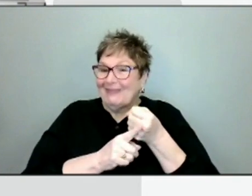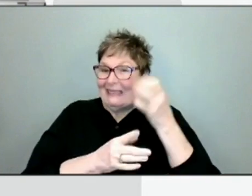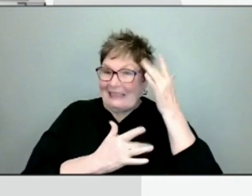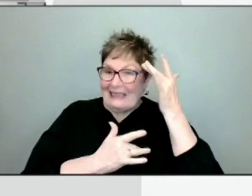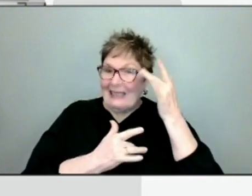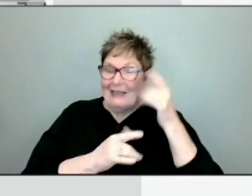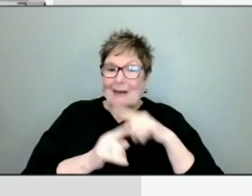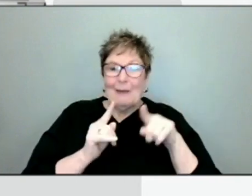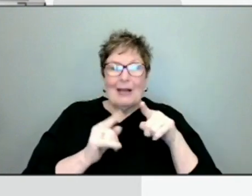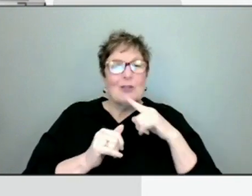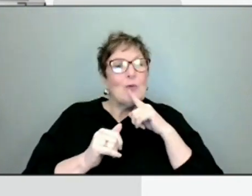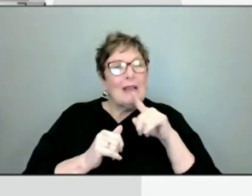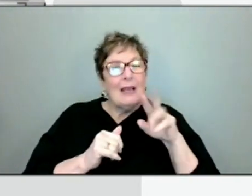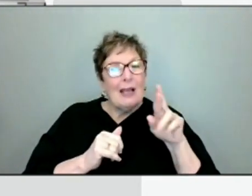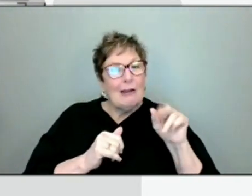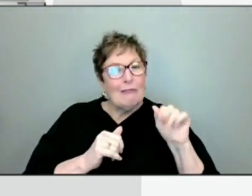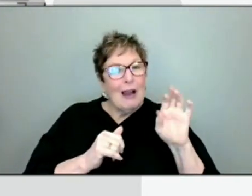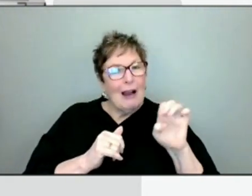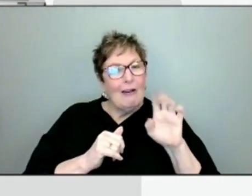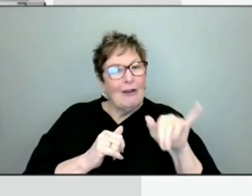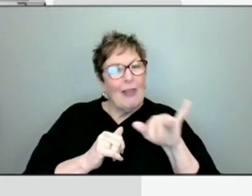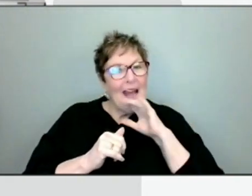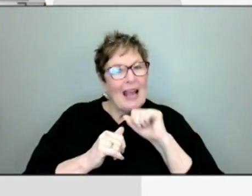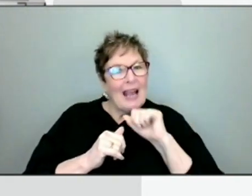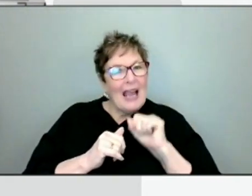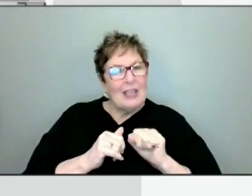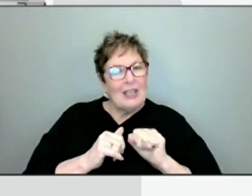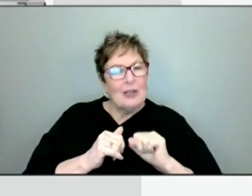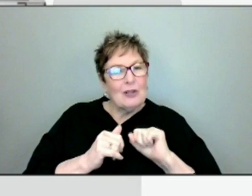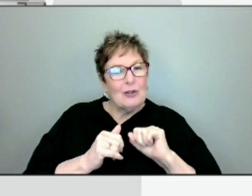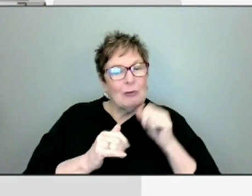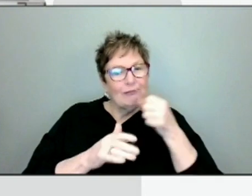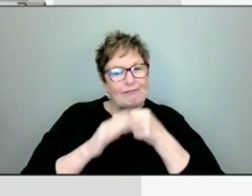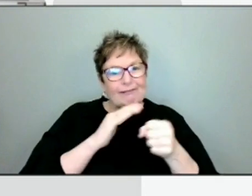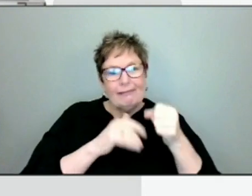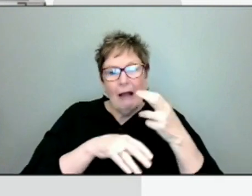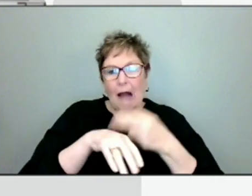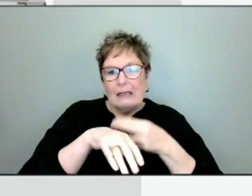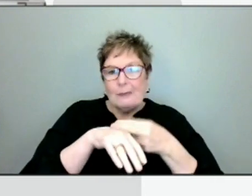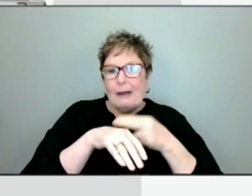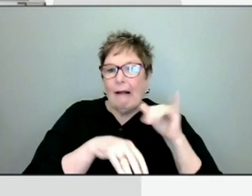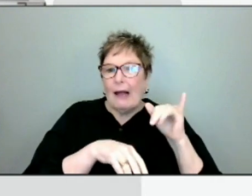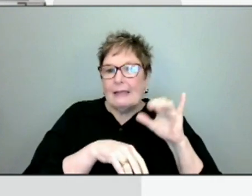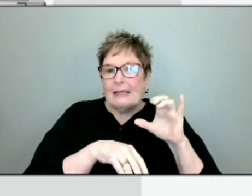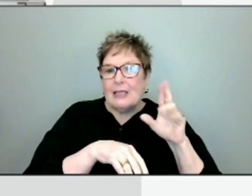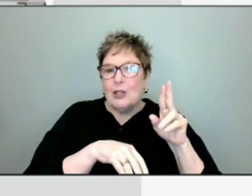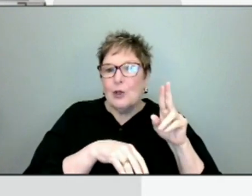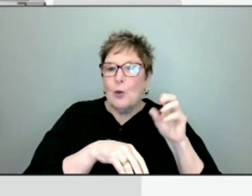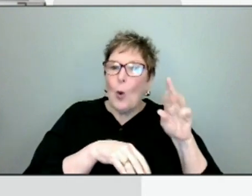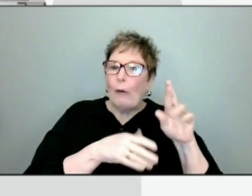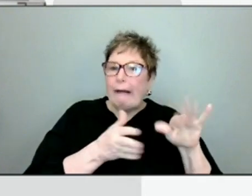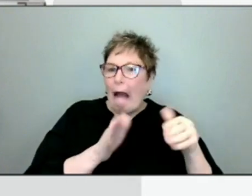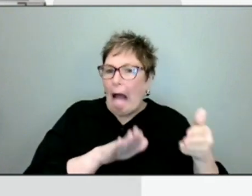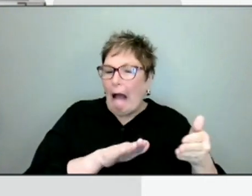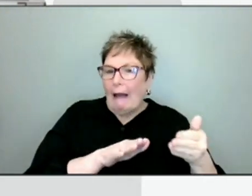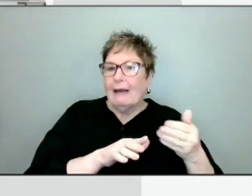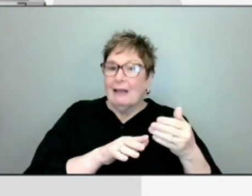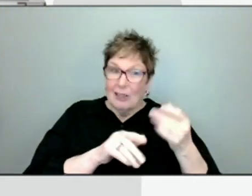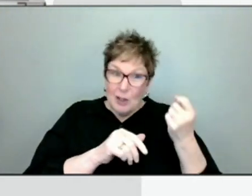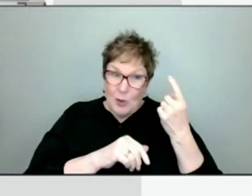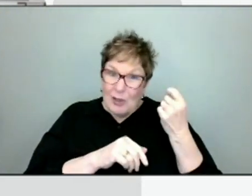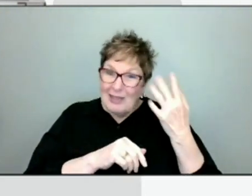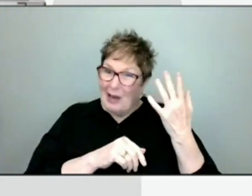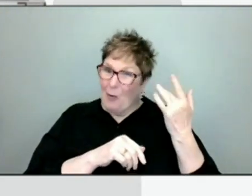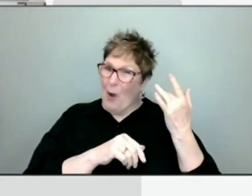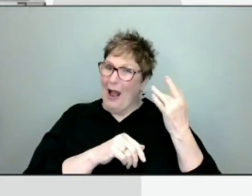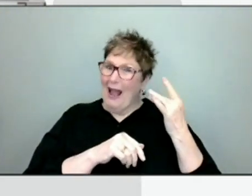rare for someone to, at that age, to go into ICU or to even to succumb to that and die. So do you understand why there's